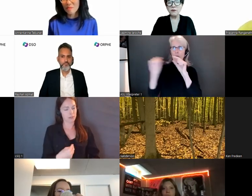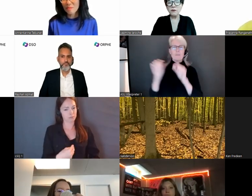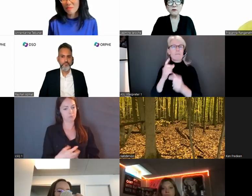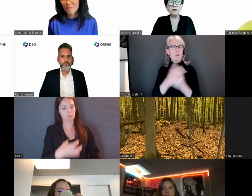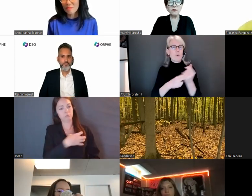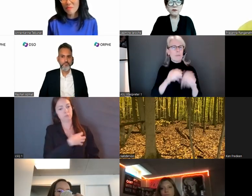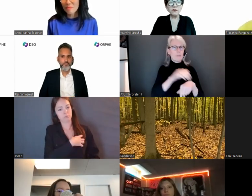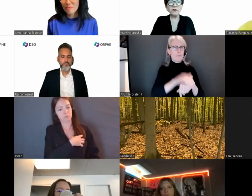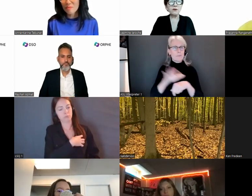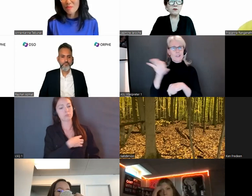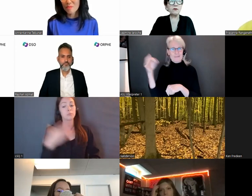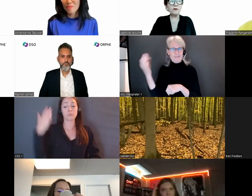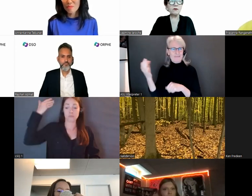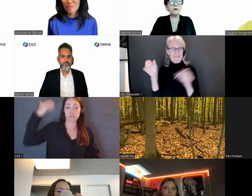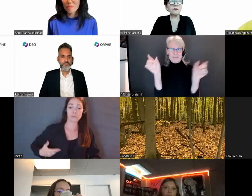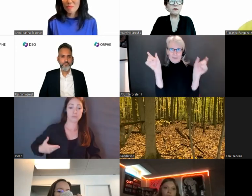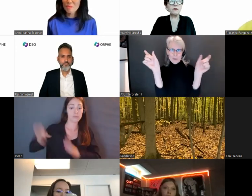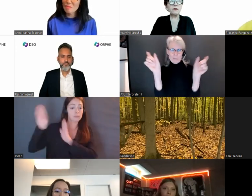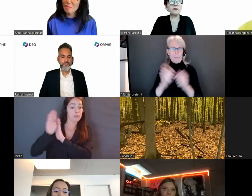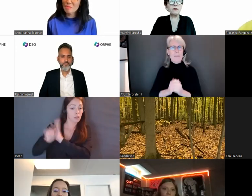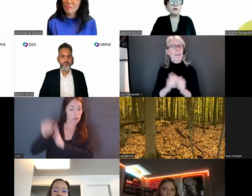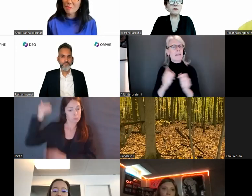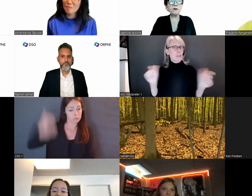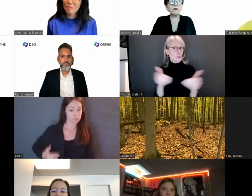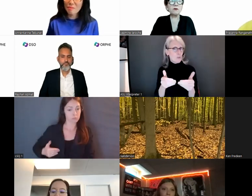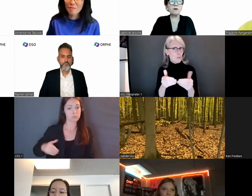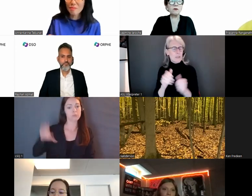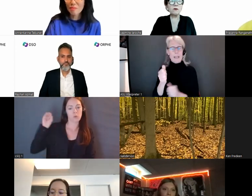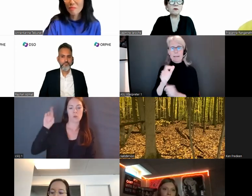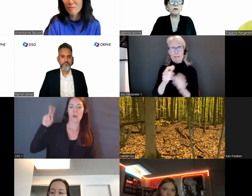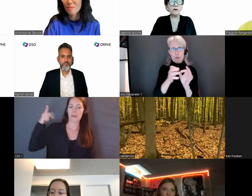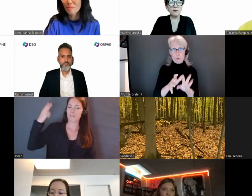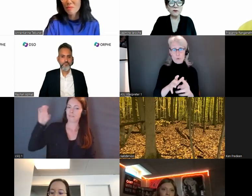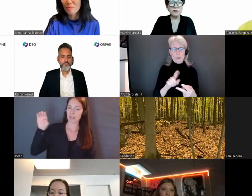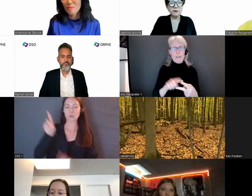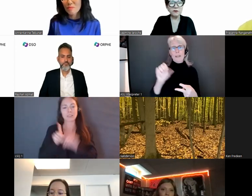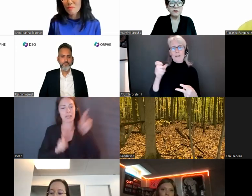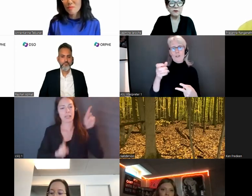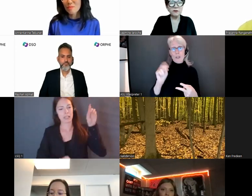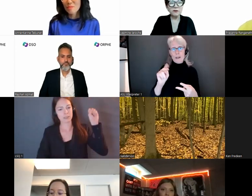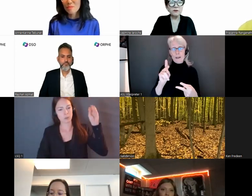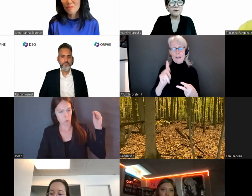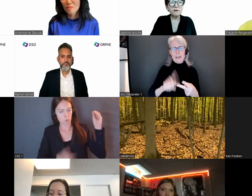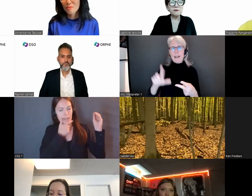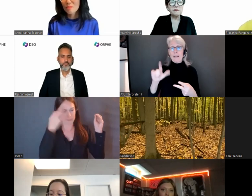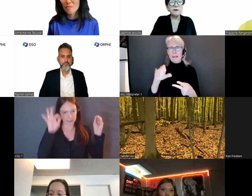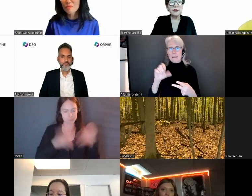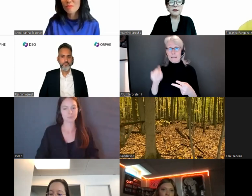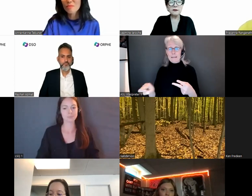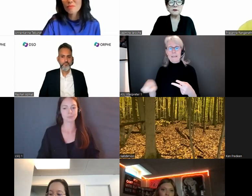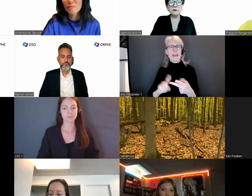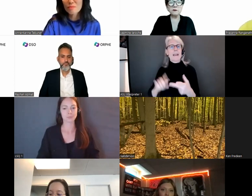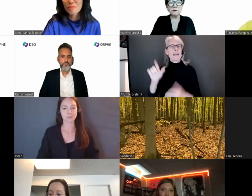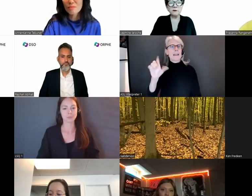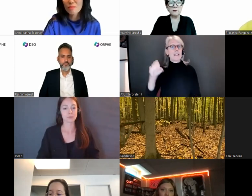the top corners. I want to introduce and welcome our ASL interpreters, Shannon Kelly and Lissa Killing, and our LSQ